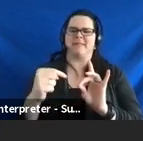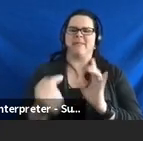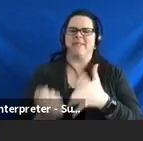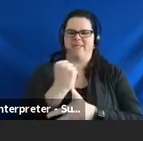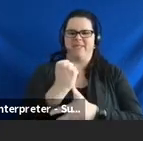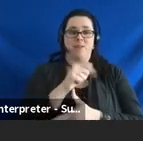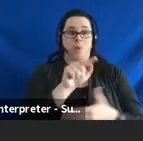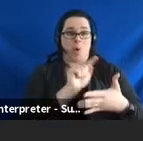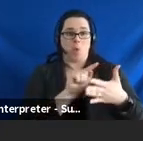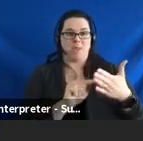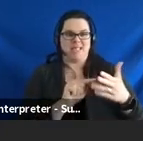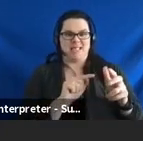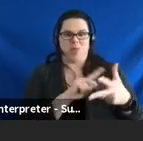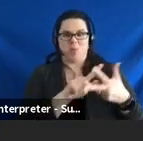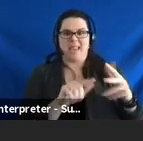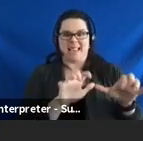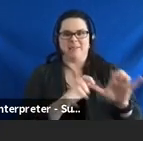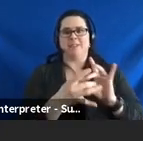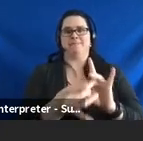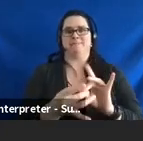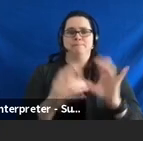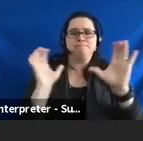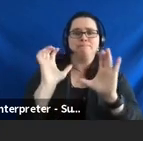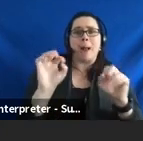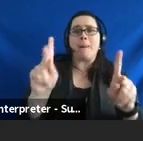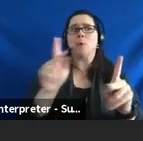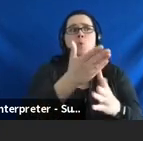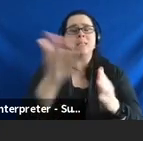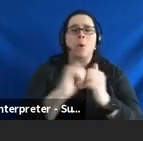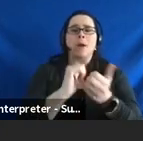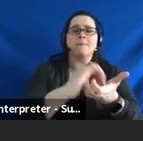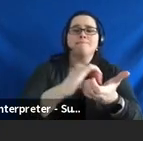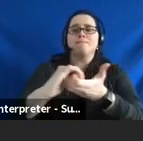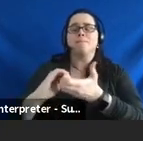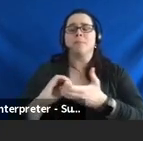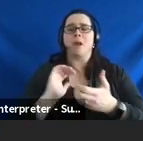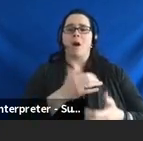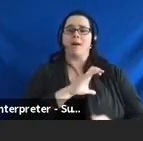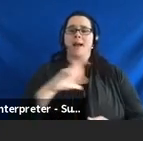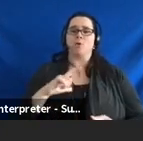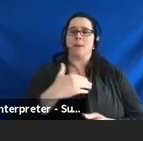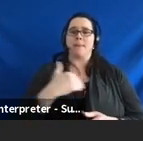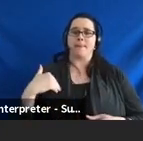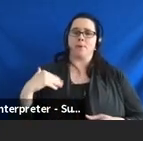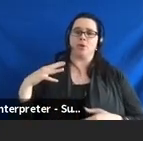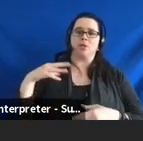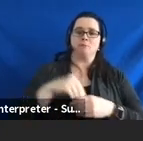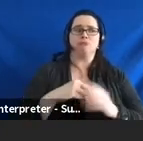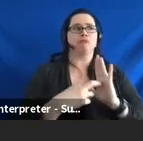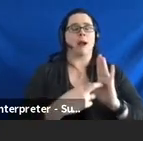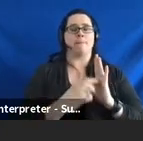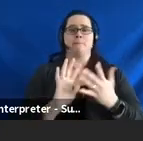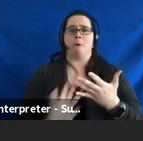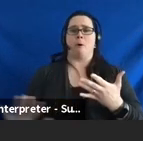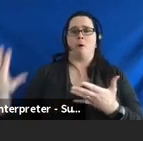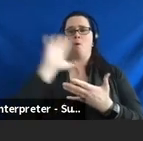activities are around here. Seek out opportunities with our council members that are represented across